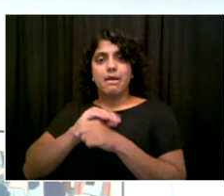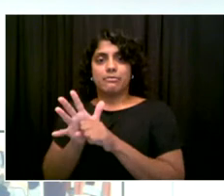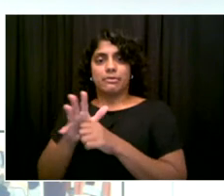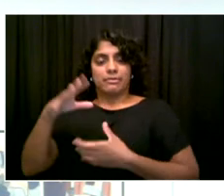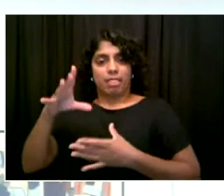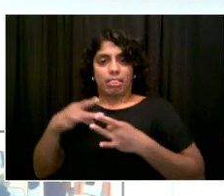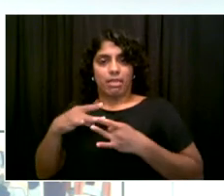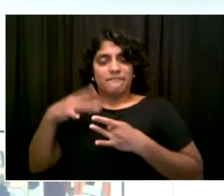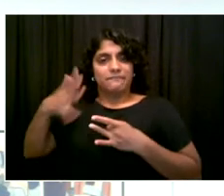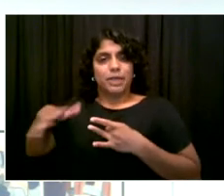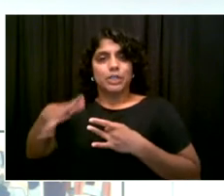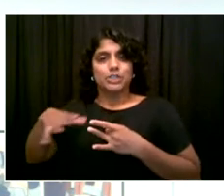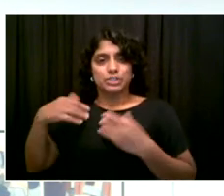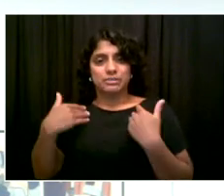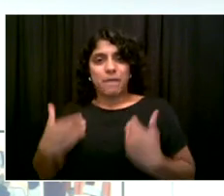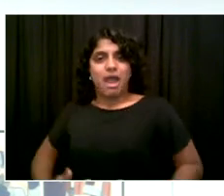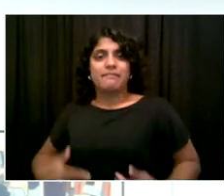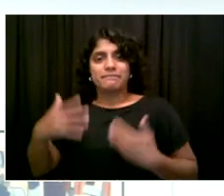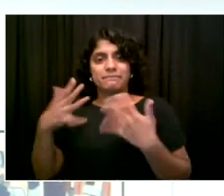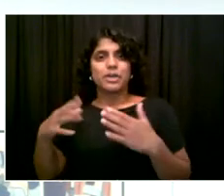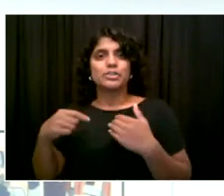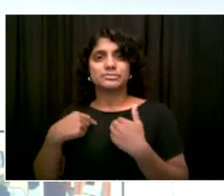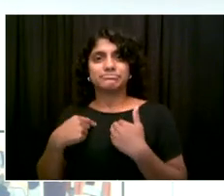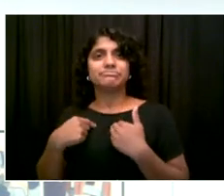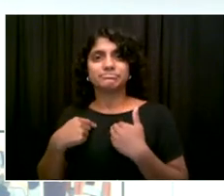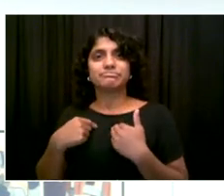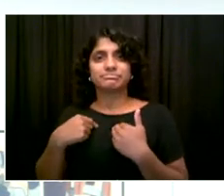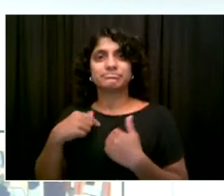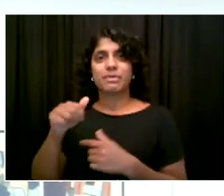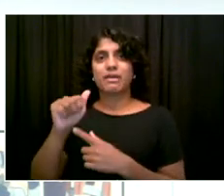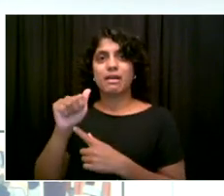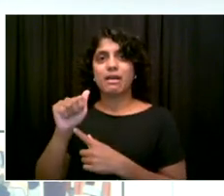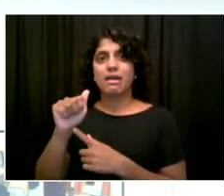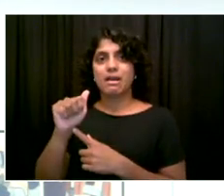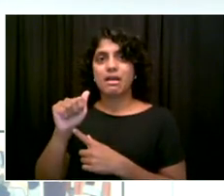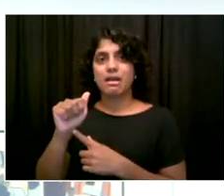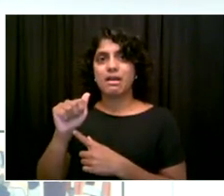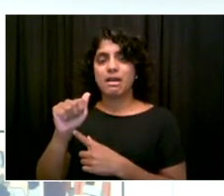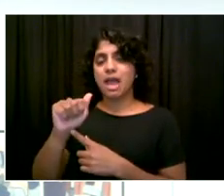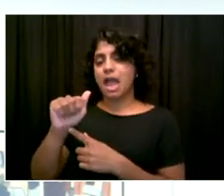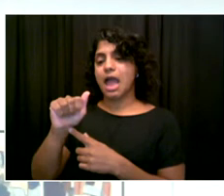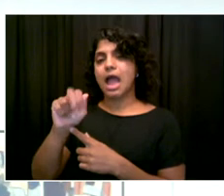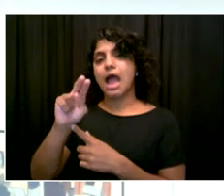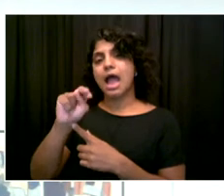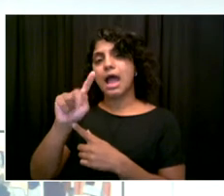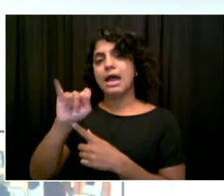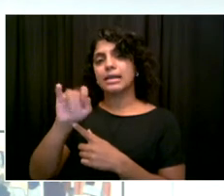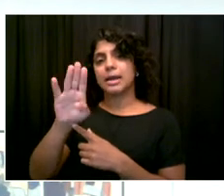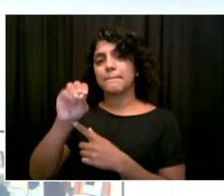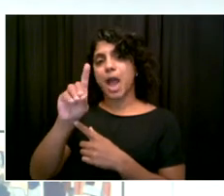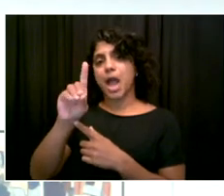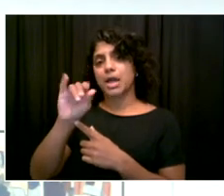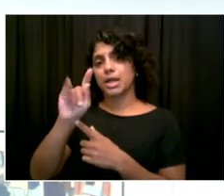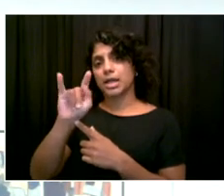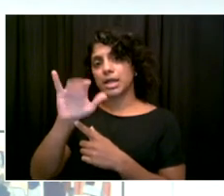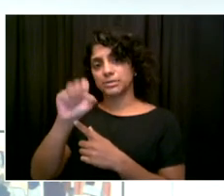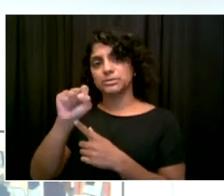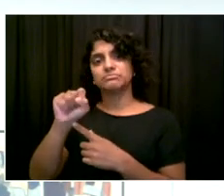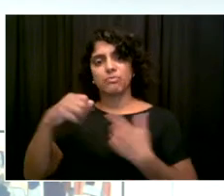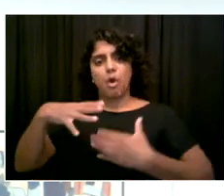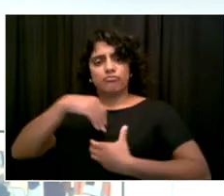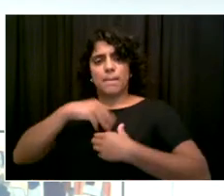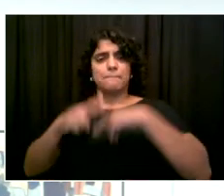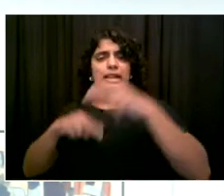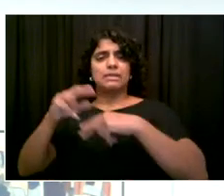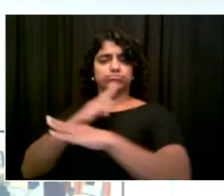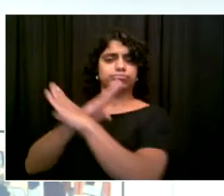the Delta variant. The final point, which is very important, is that the best way to augment that immunity is to